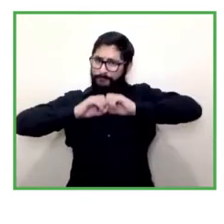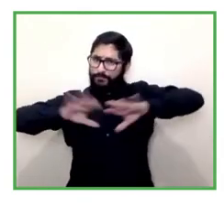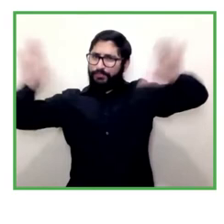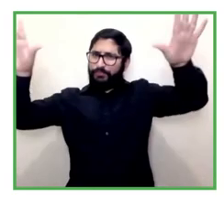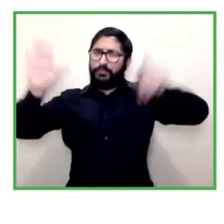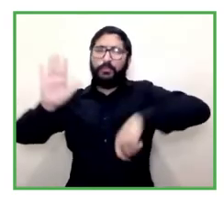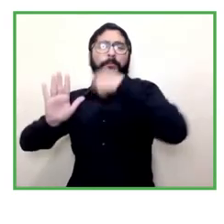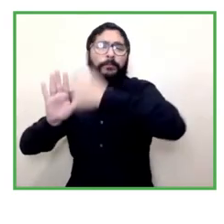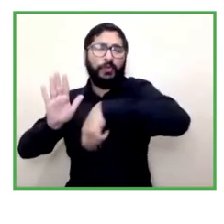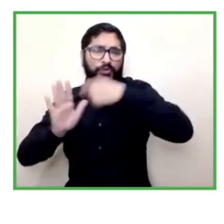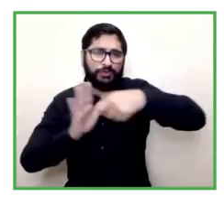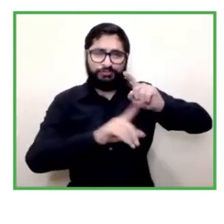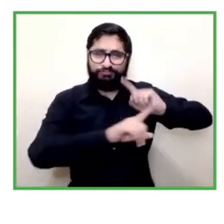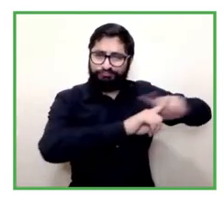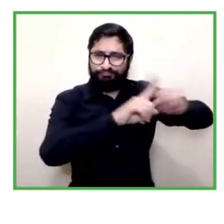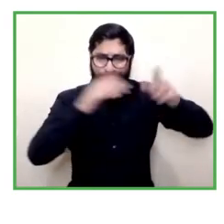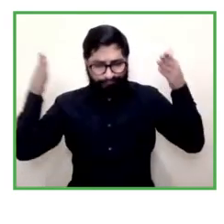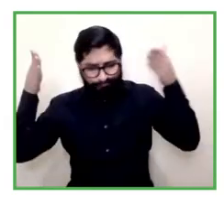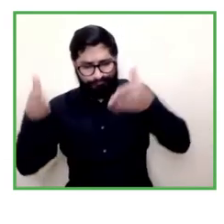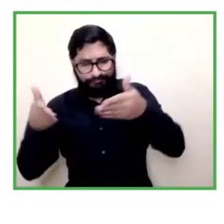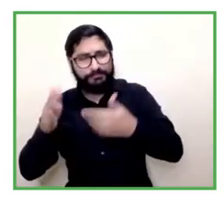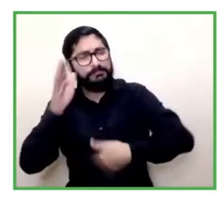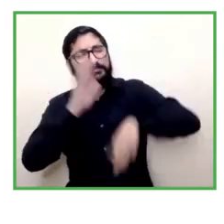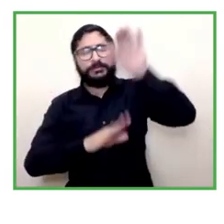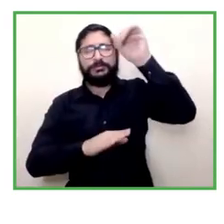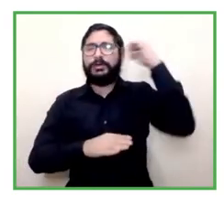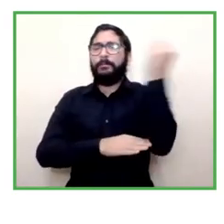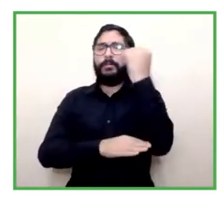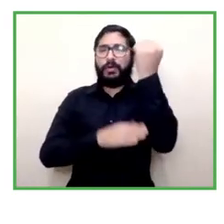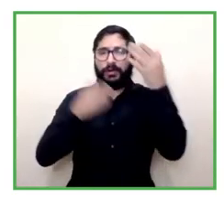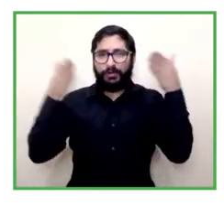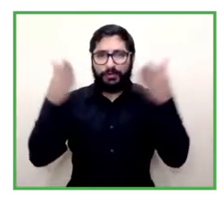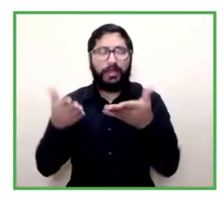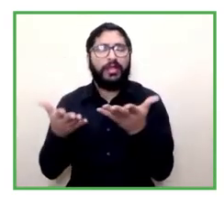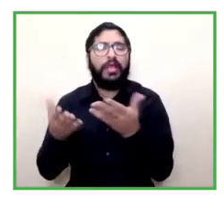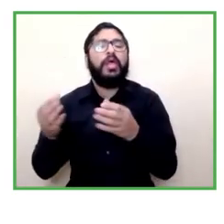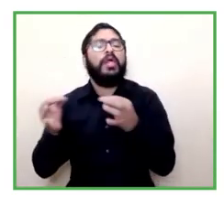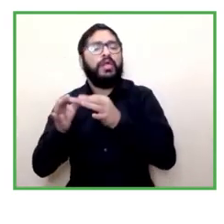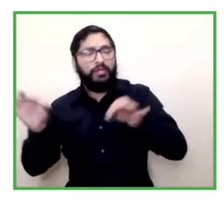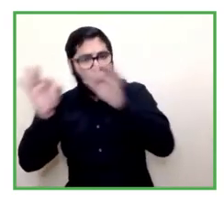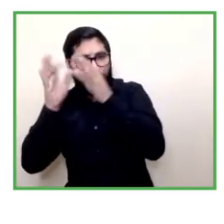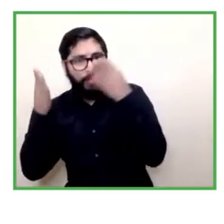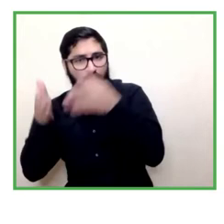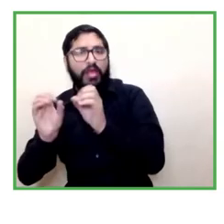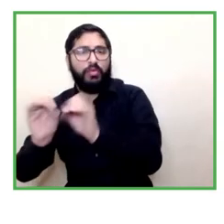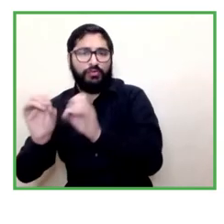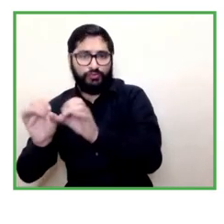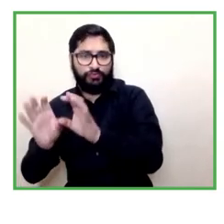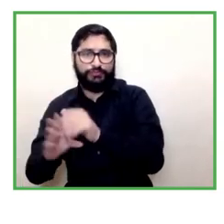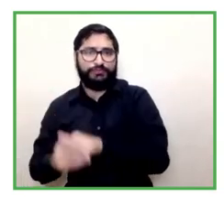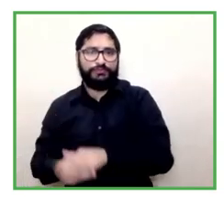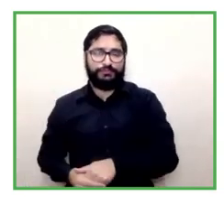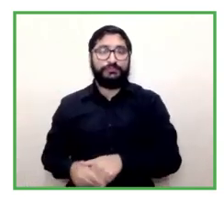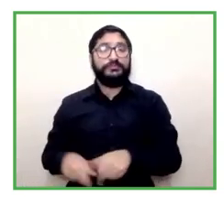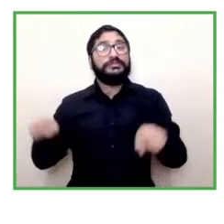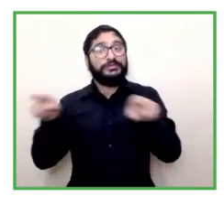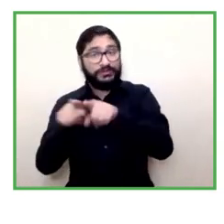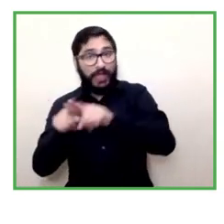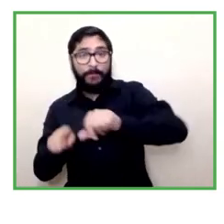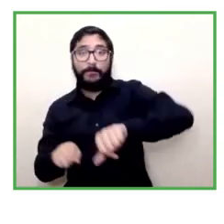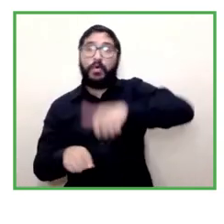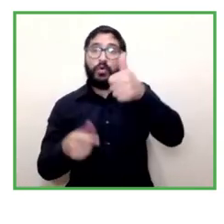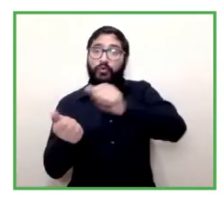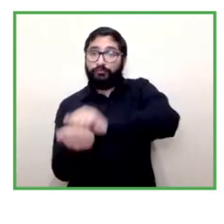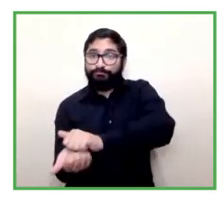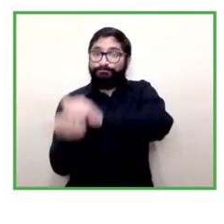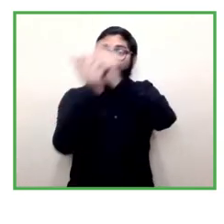or the cornerstone for social and labor inclusion and it's the